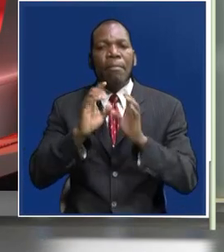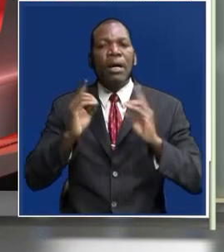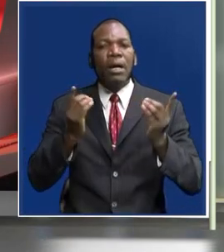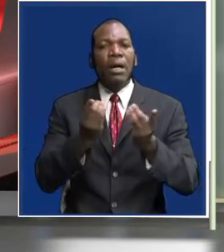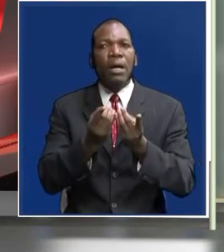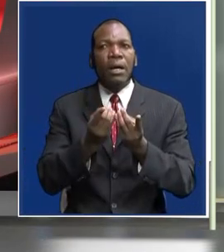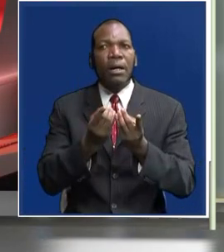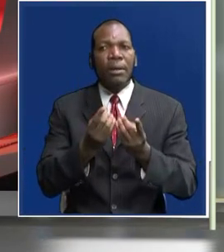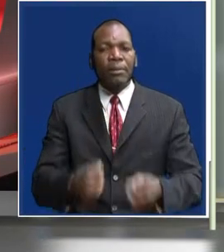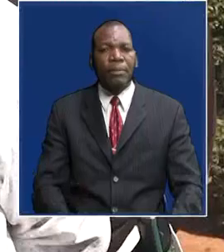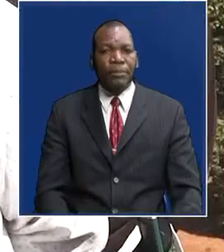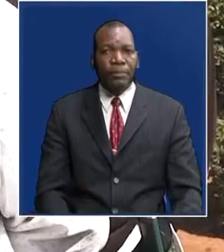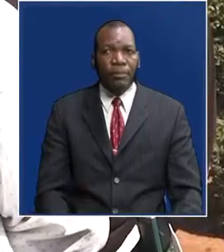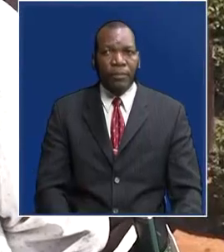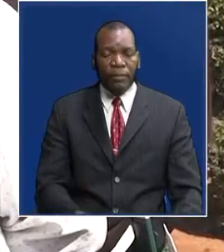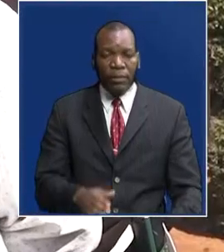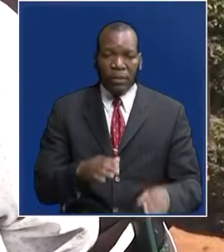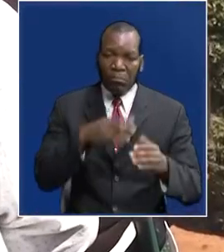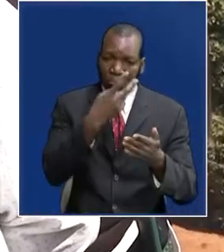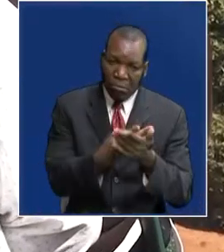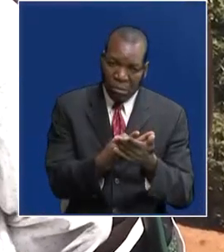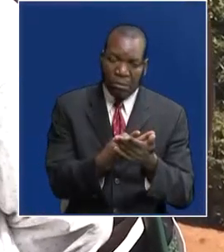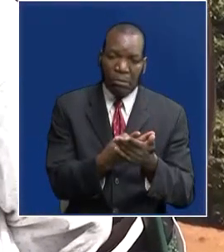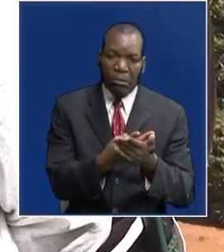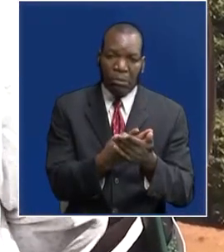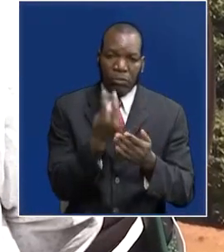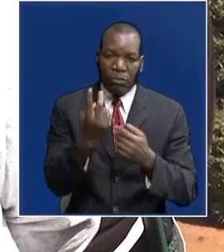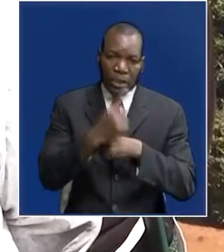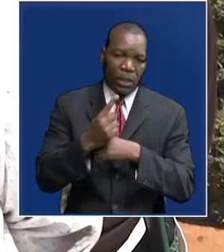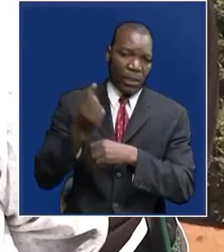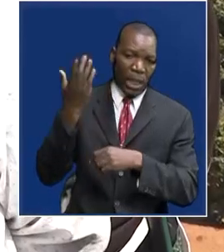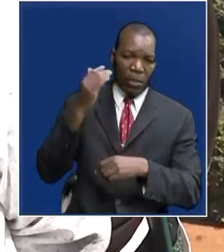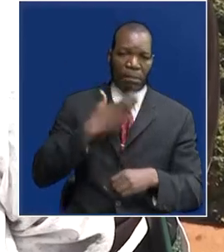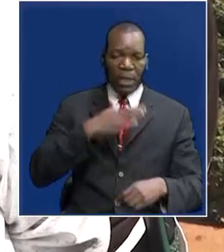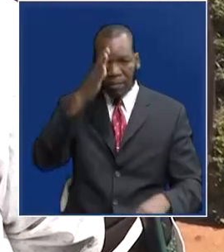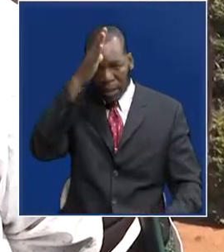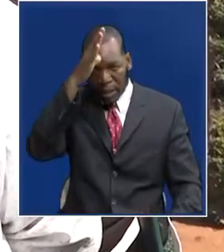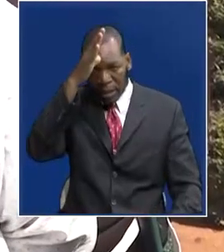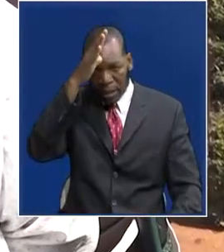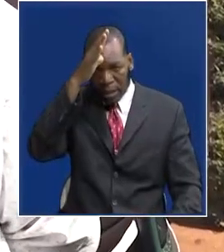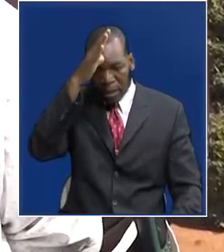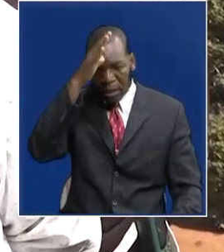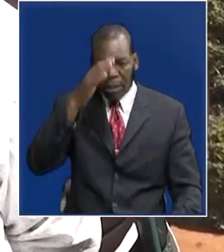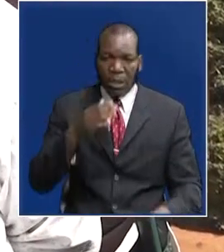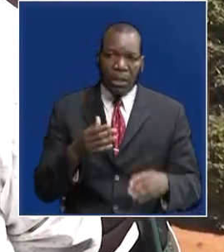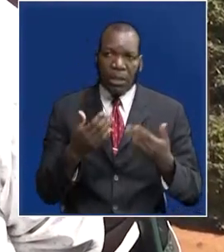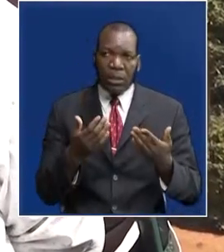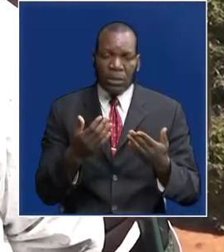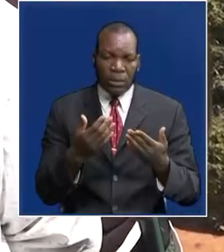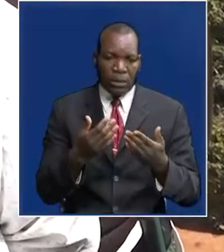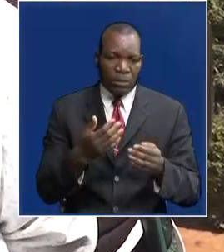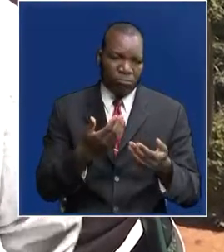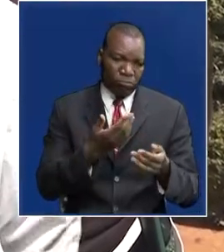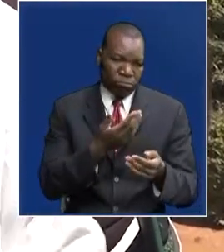My father admitted two days ago for what we thought was a routine medical checkup.